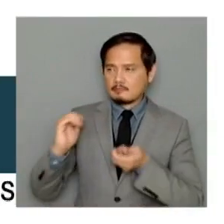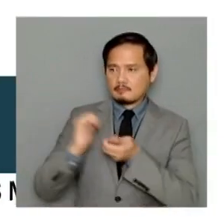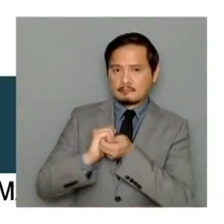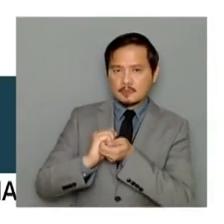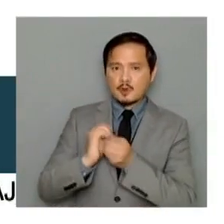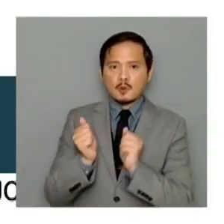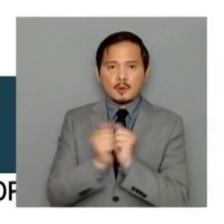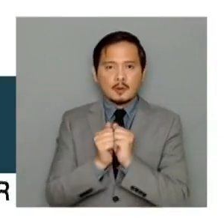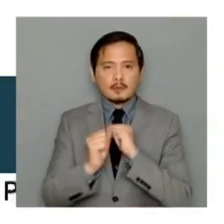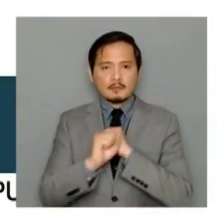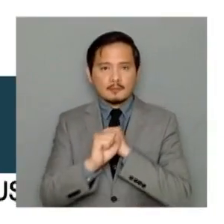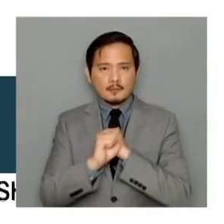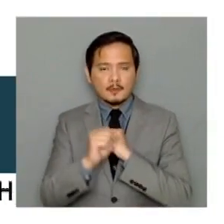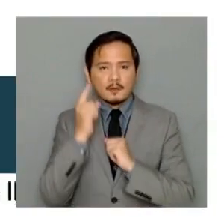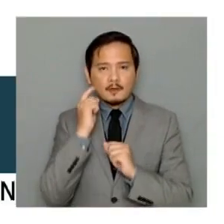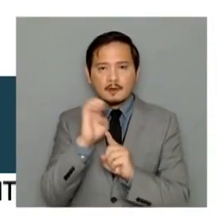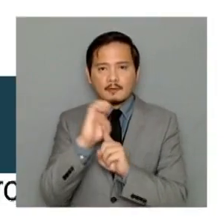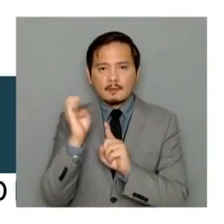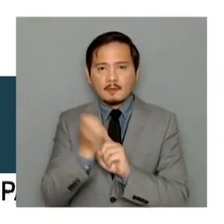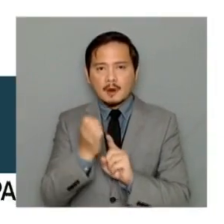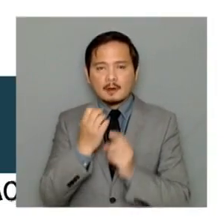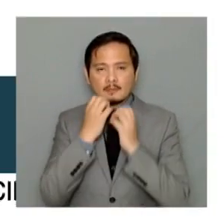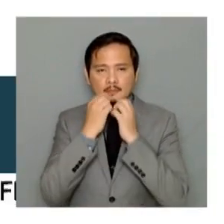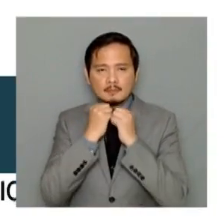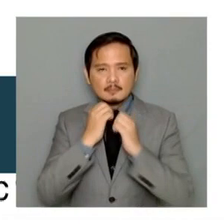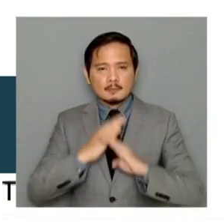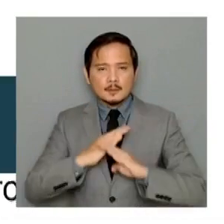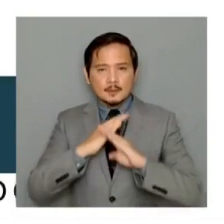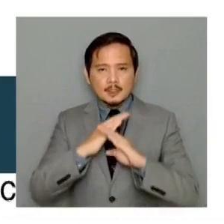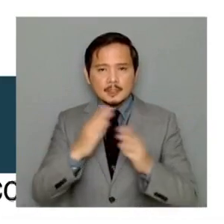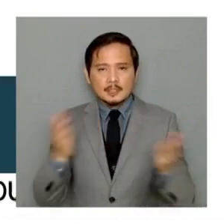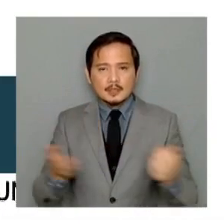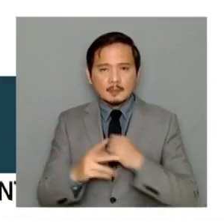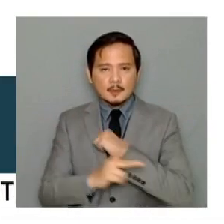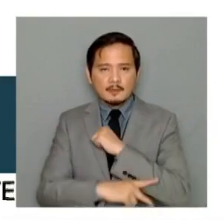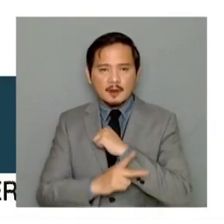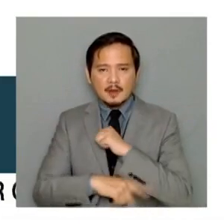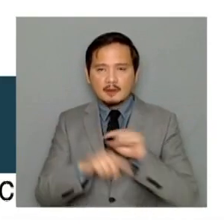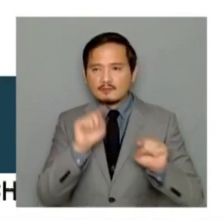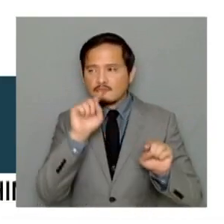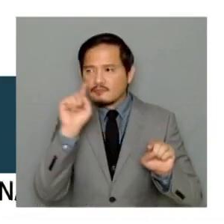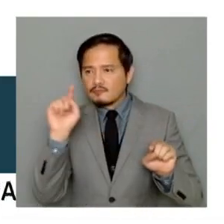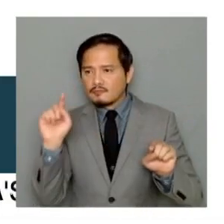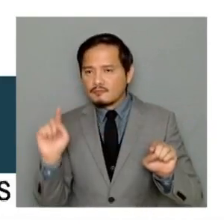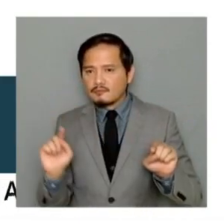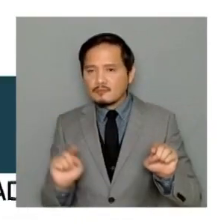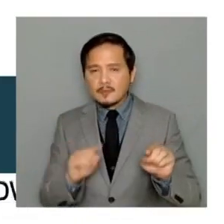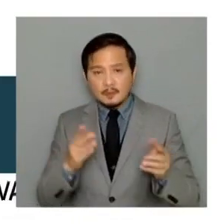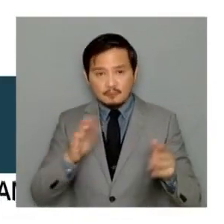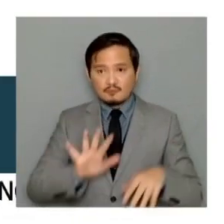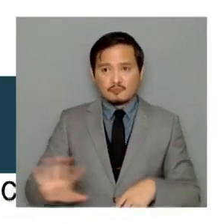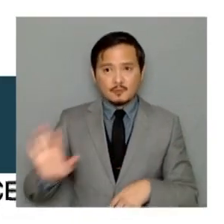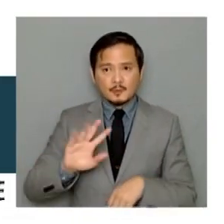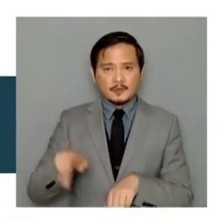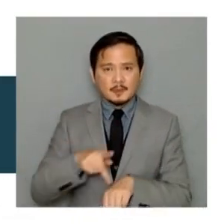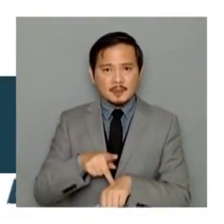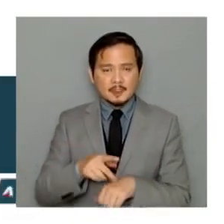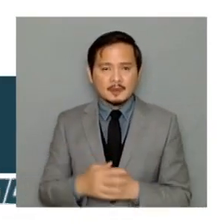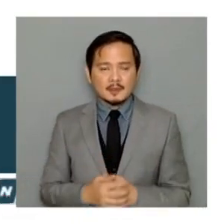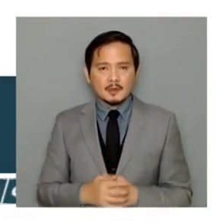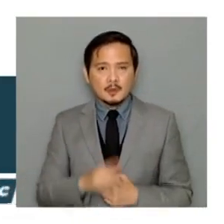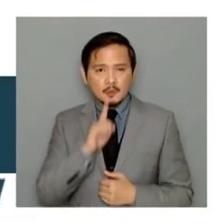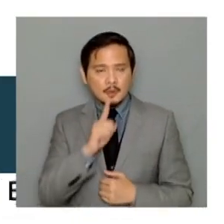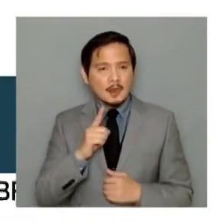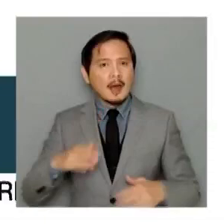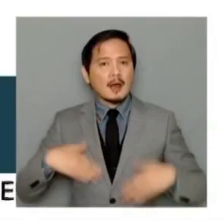advocacy for environmental protection here in the province and in the Philippines. So we're happy. We